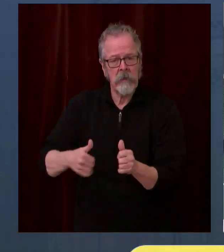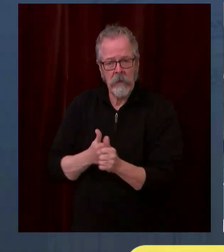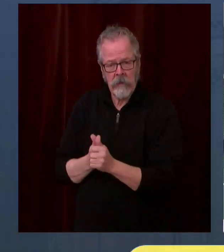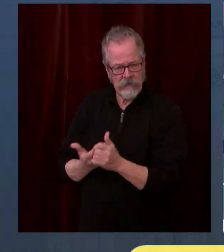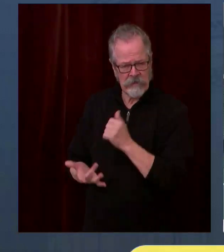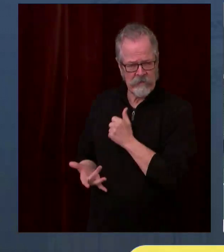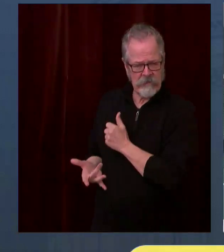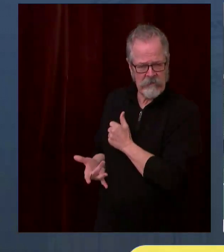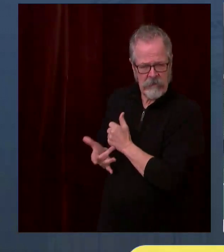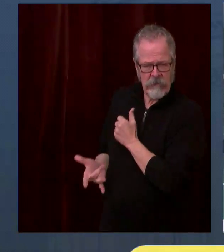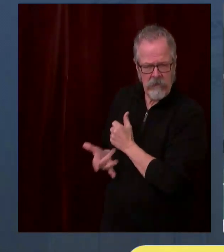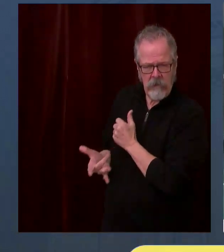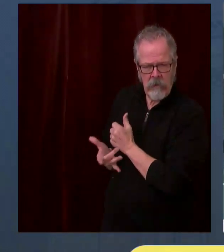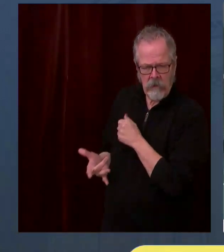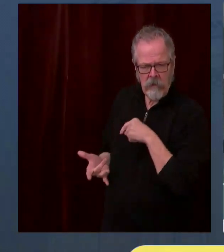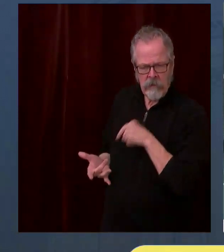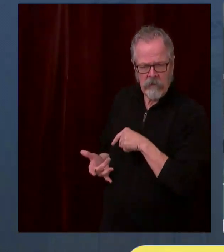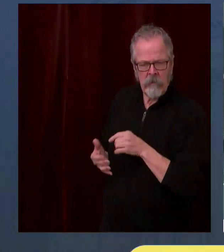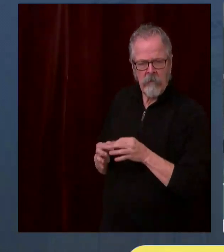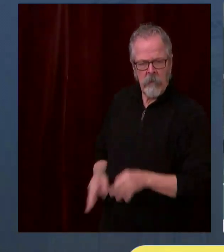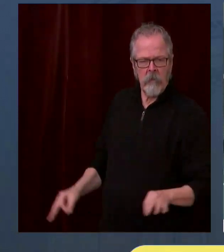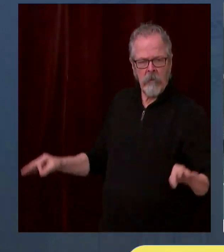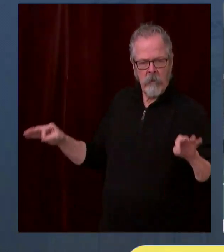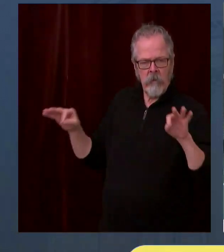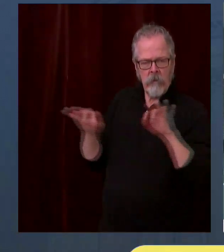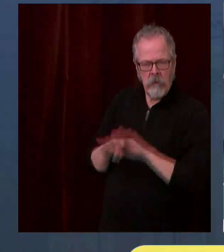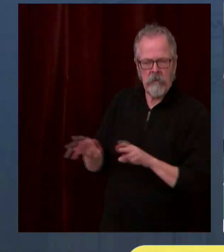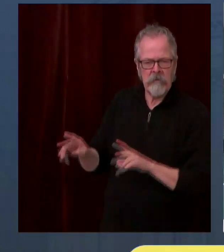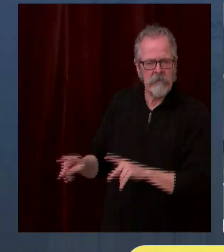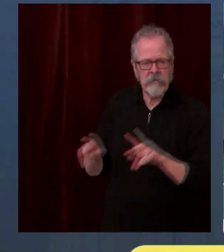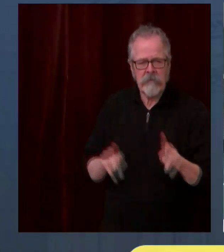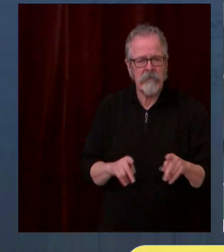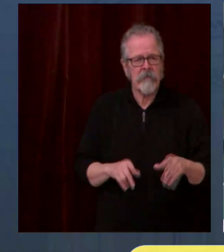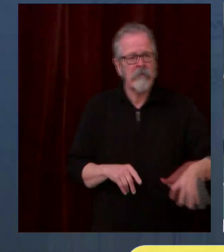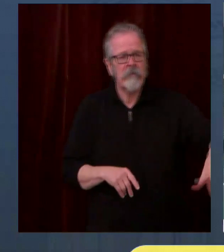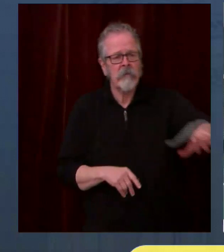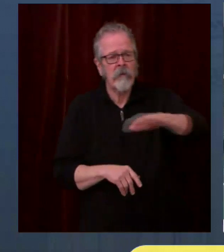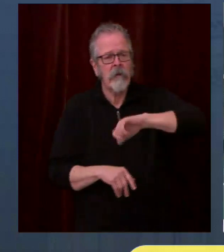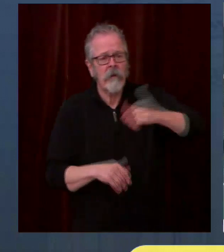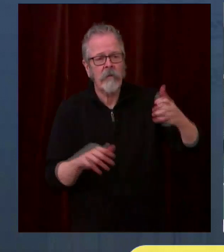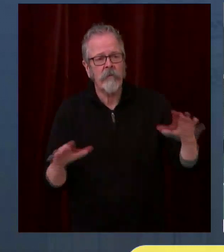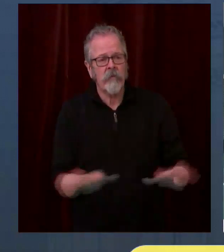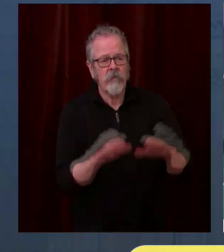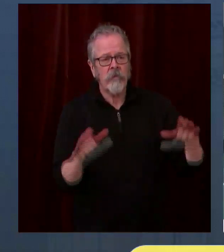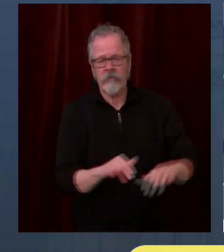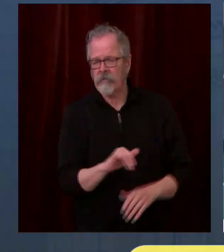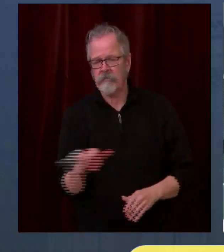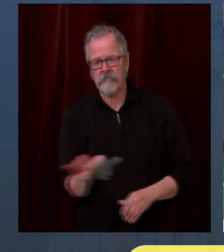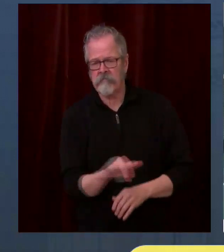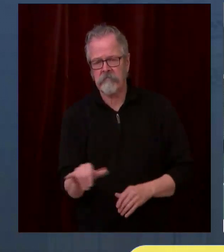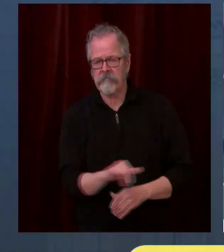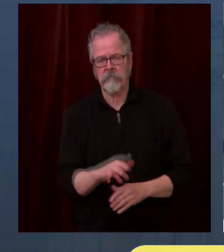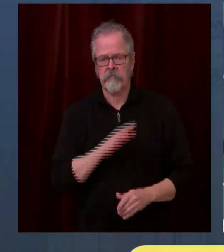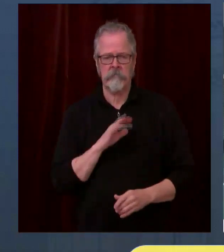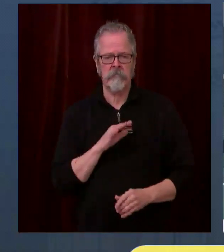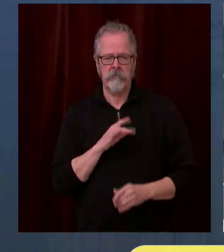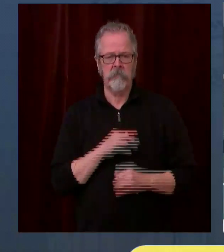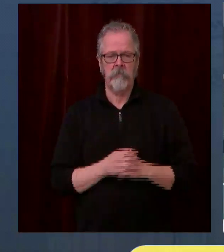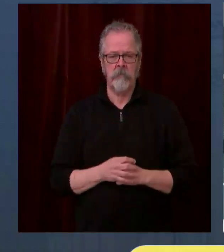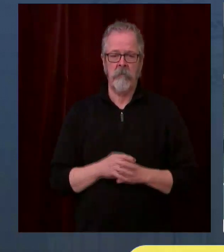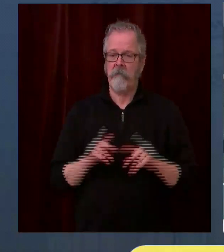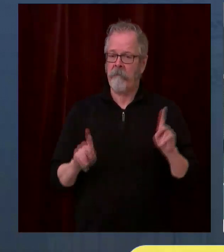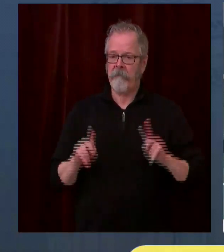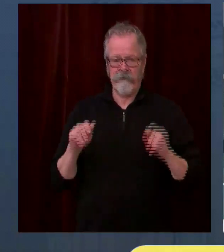world today. From the FaceFinder application that people can use to identify whether they're